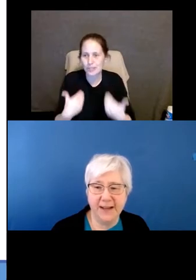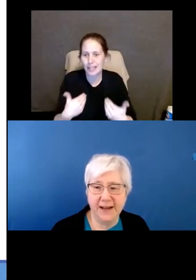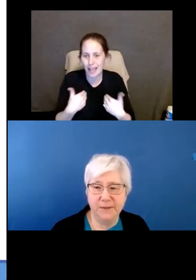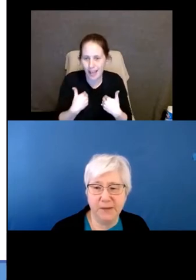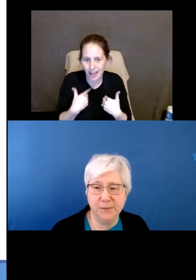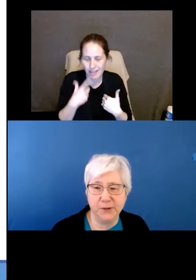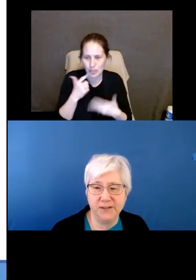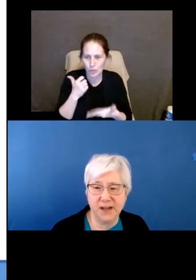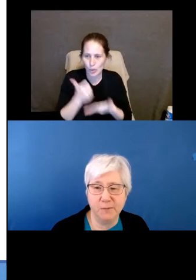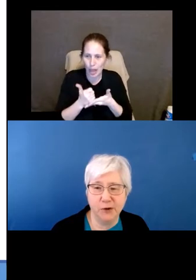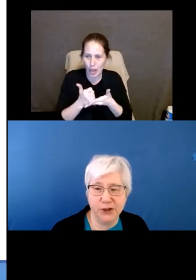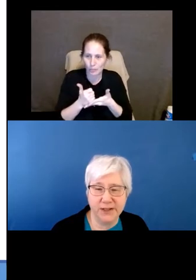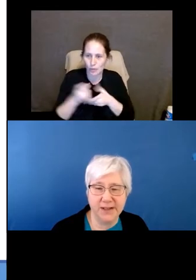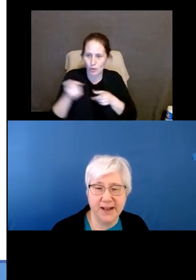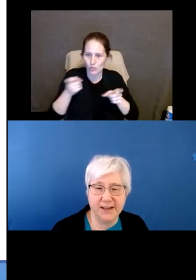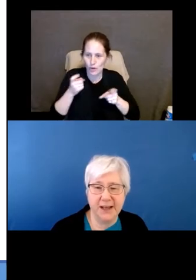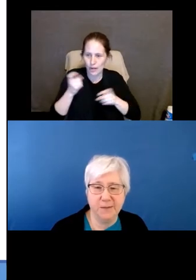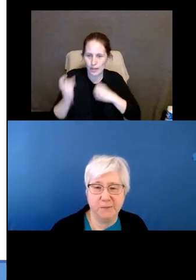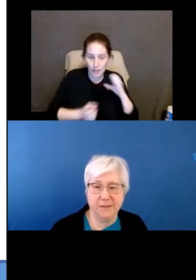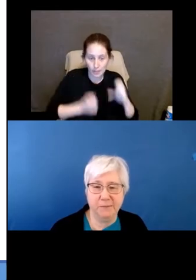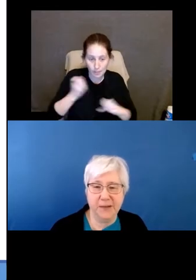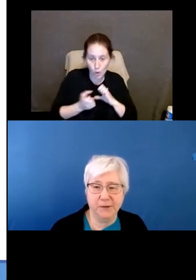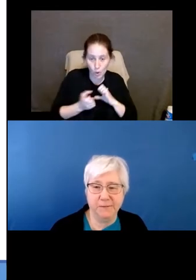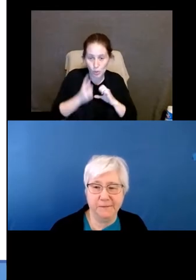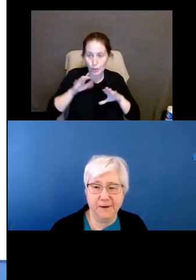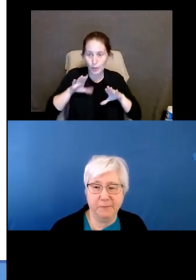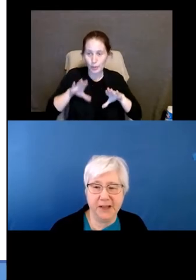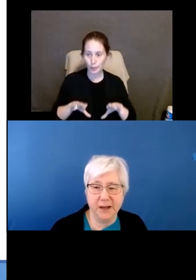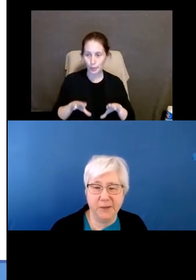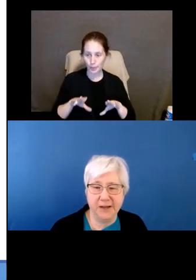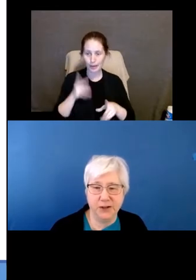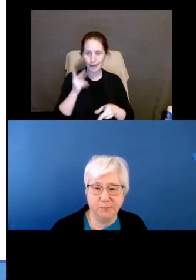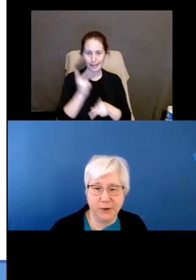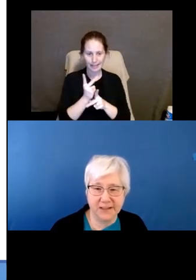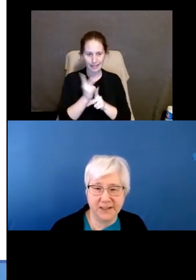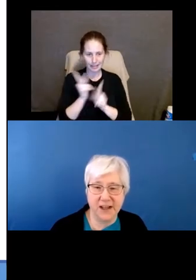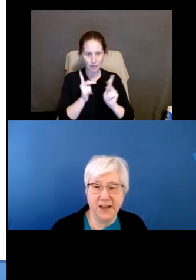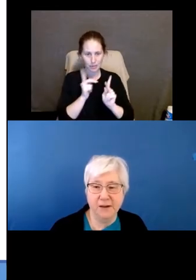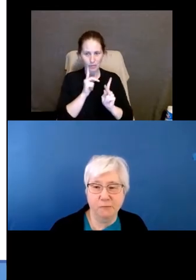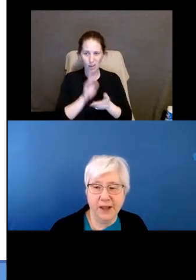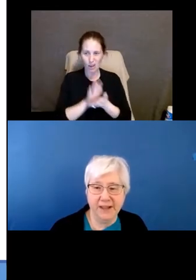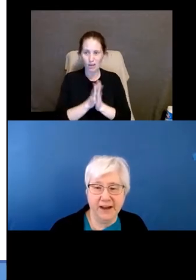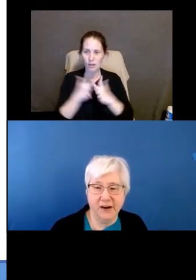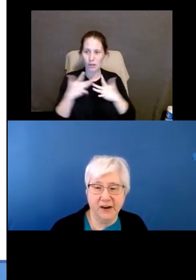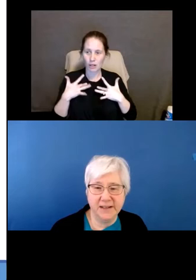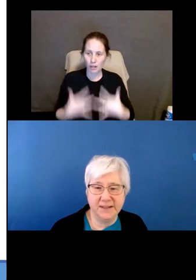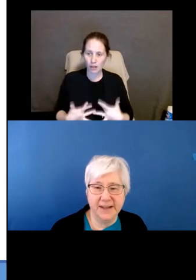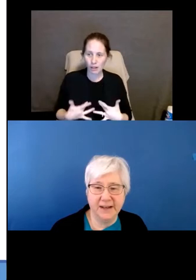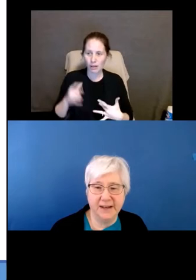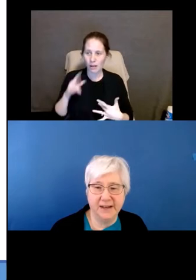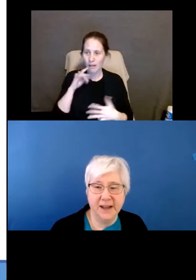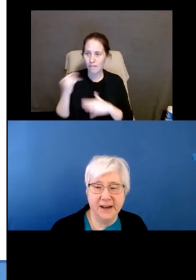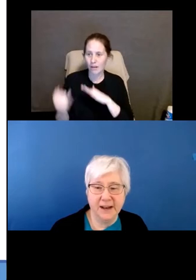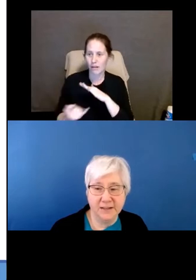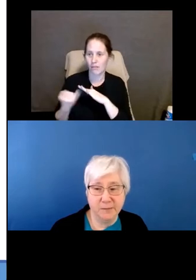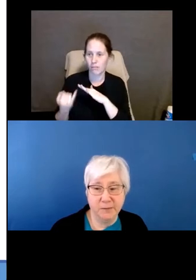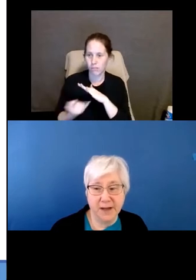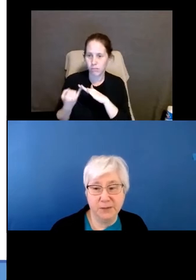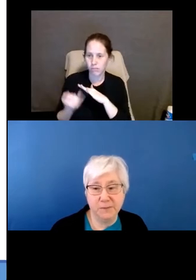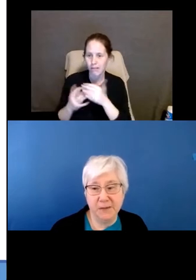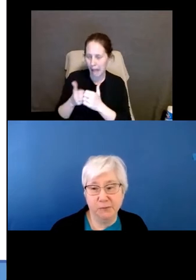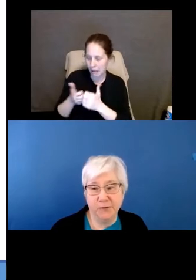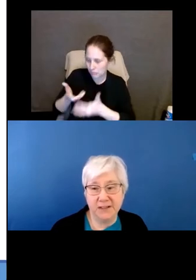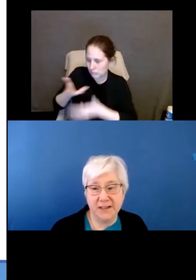regulating people's emotions and keeping people from becoming depressed when they are isolated, as